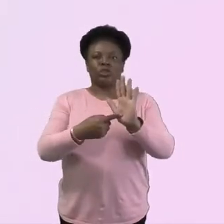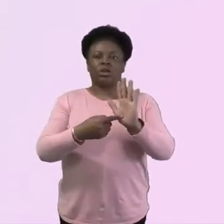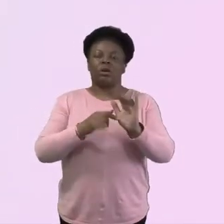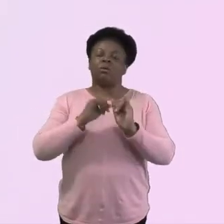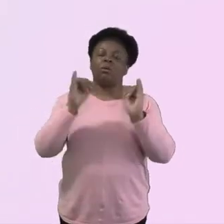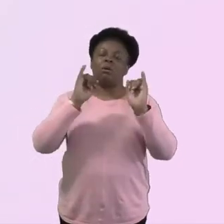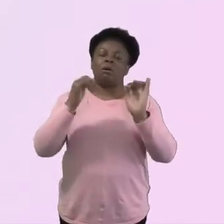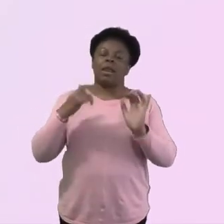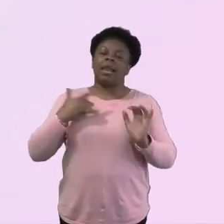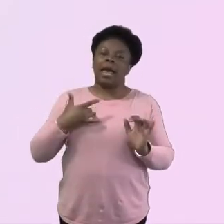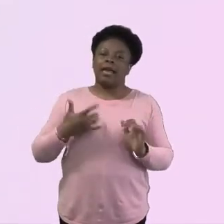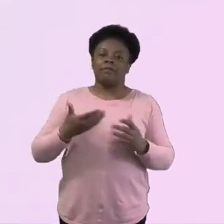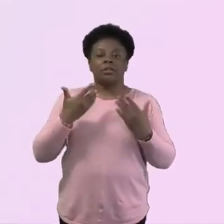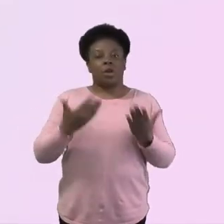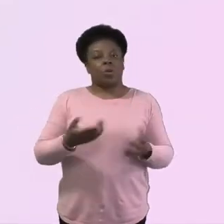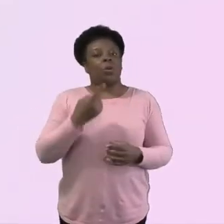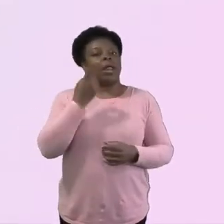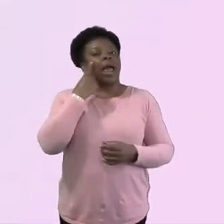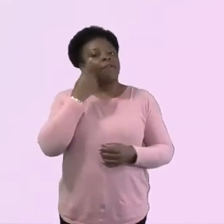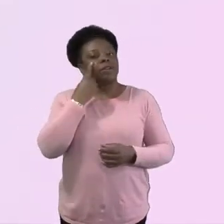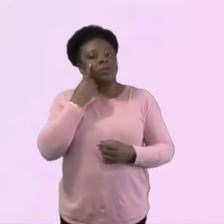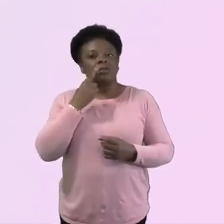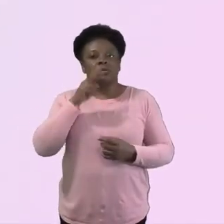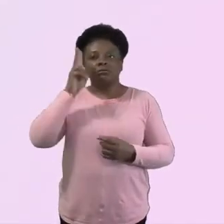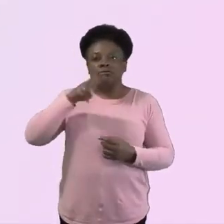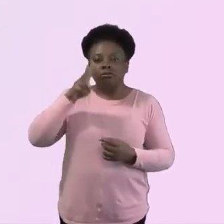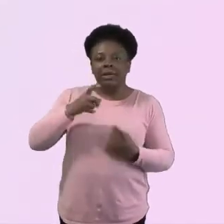let's take a look and ponder on these stats.